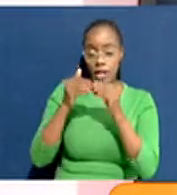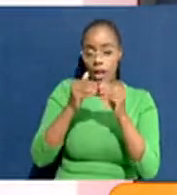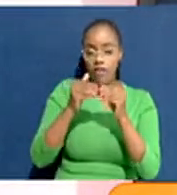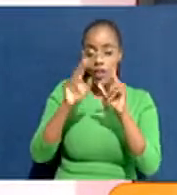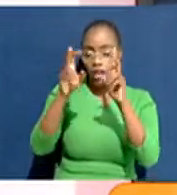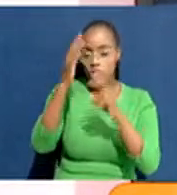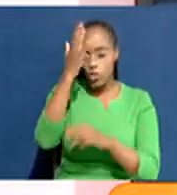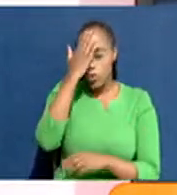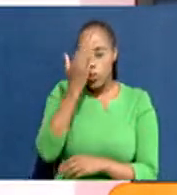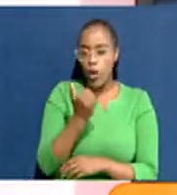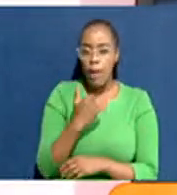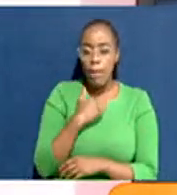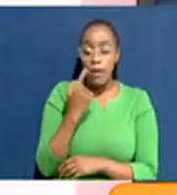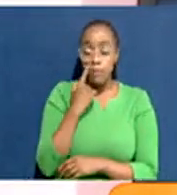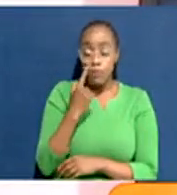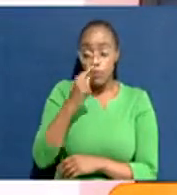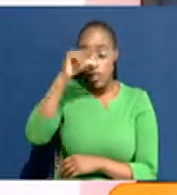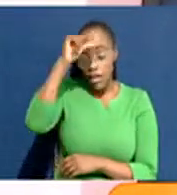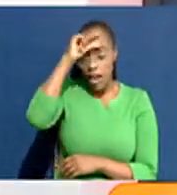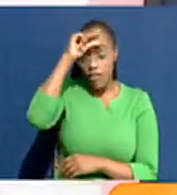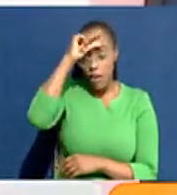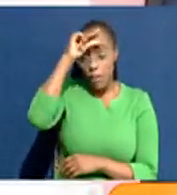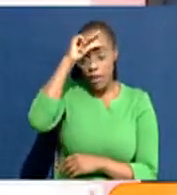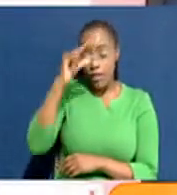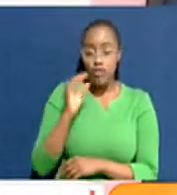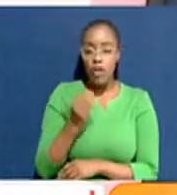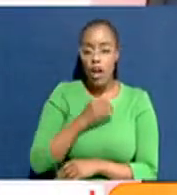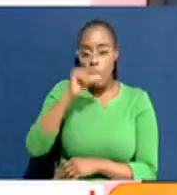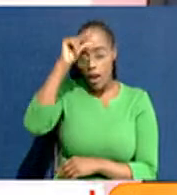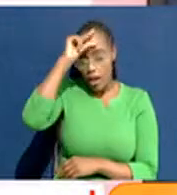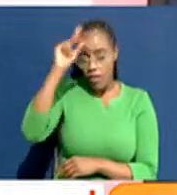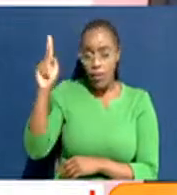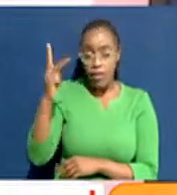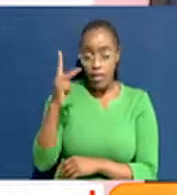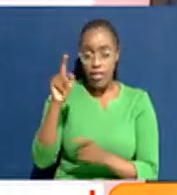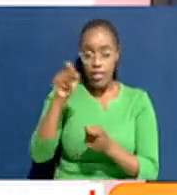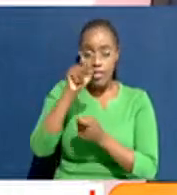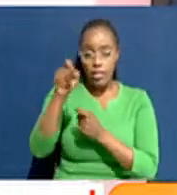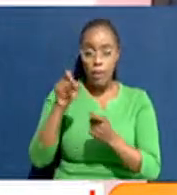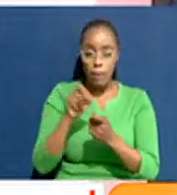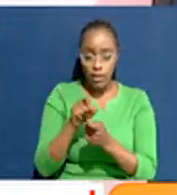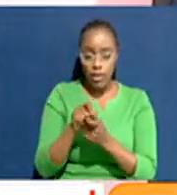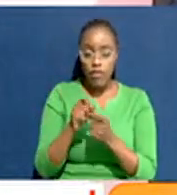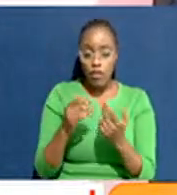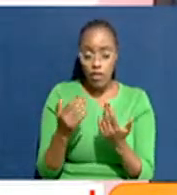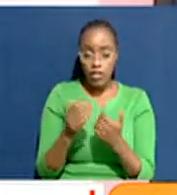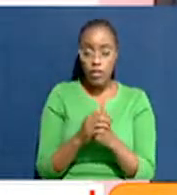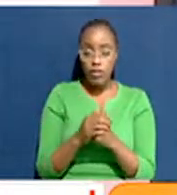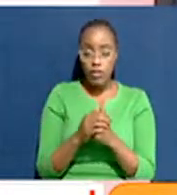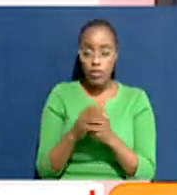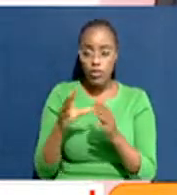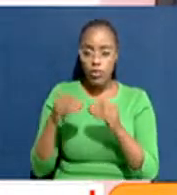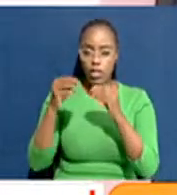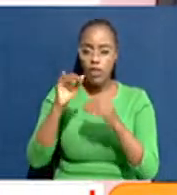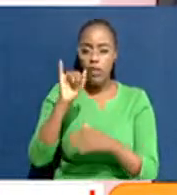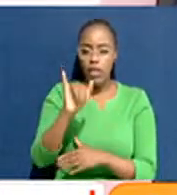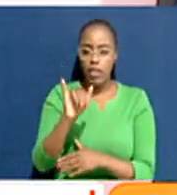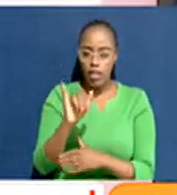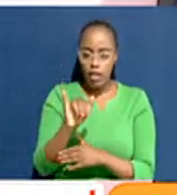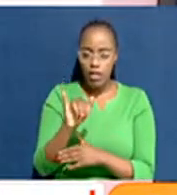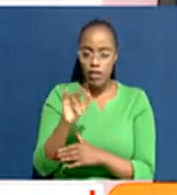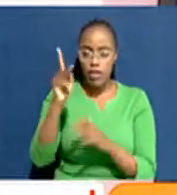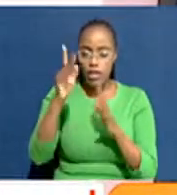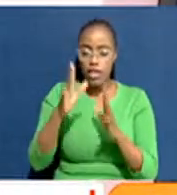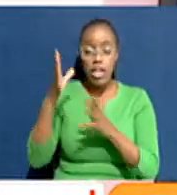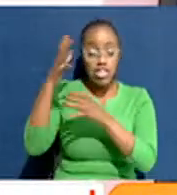not just this government, our government in Kenya is facing a huge trust deficit. Kenyans